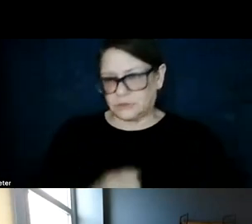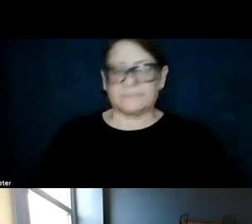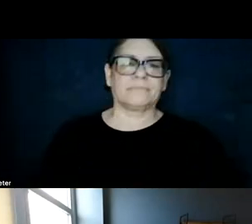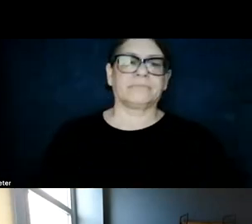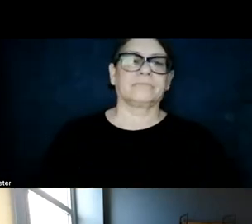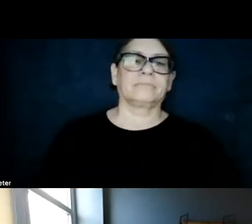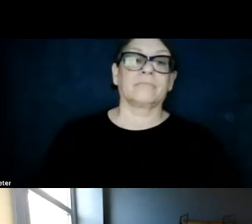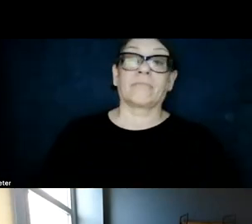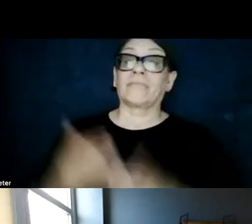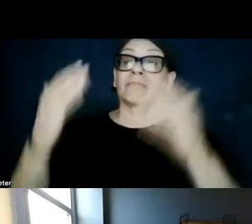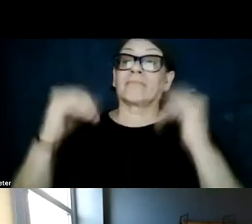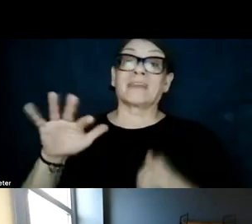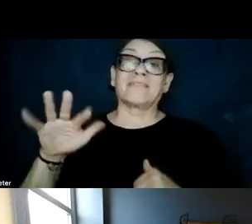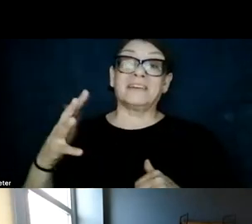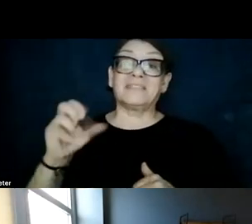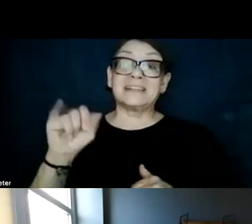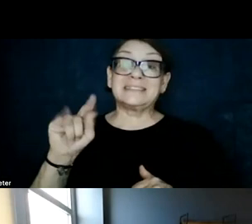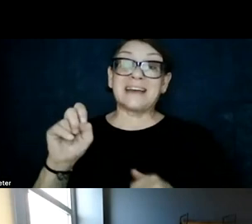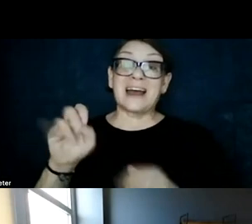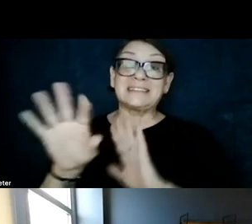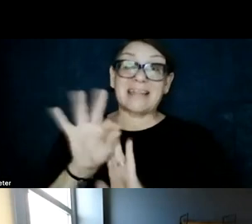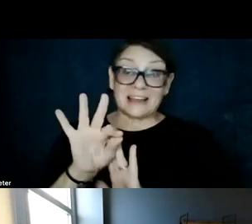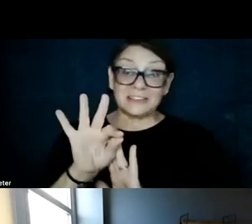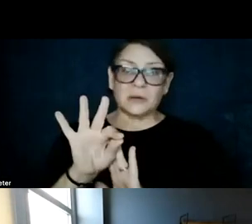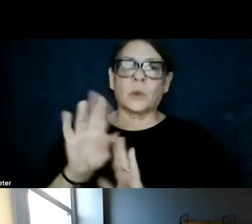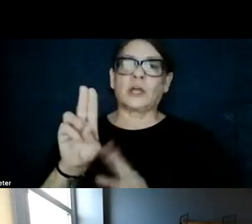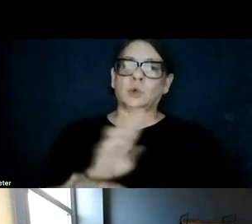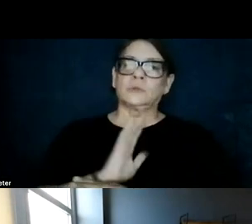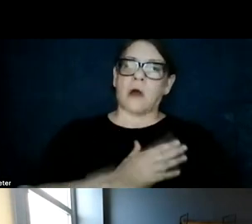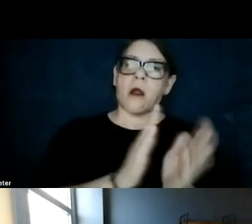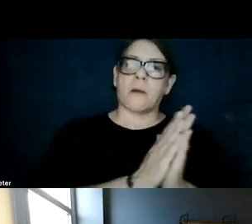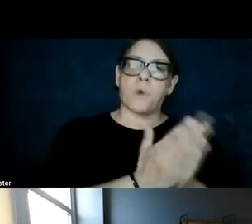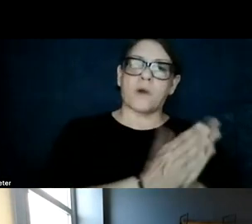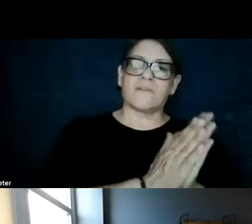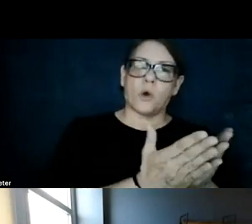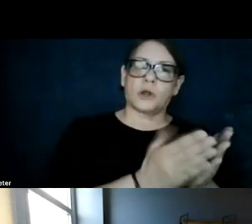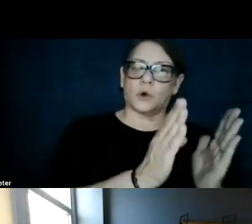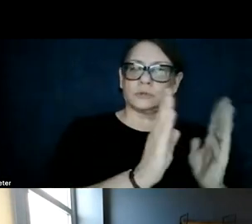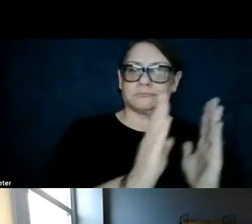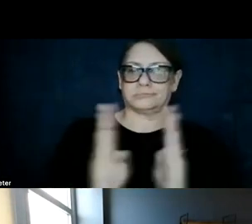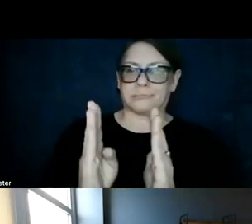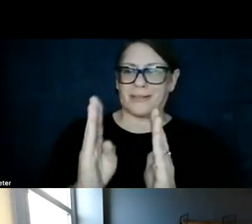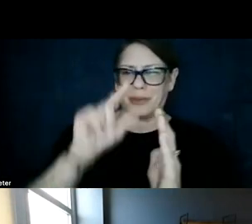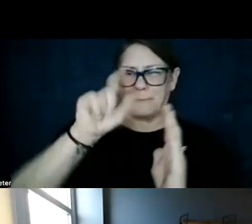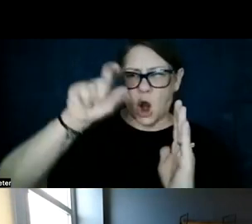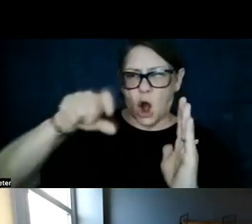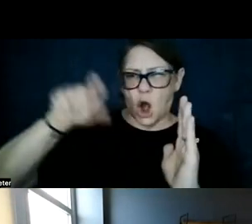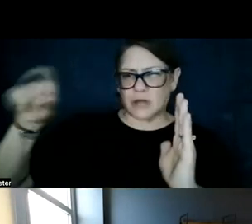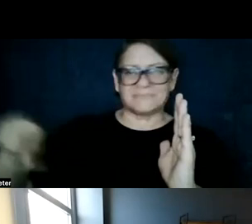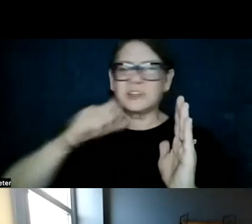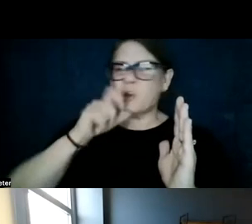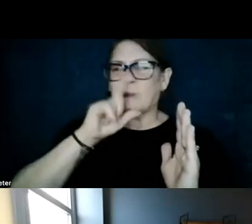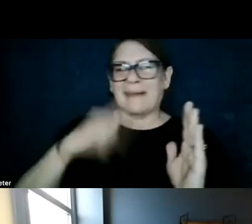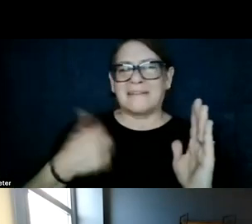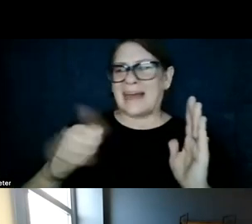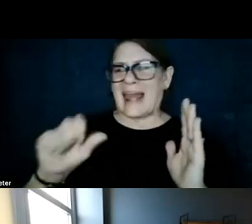In the site selection process, we took these portfolios, as you can see, these are kind of schematic bars, they don't have any spatial